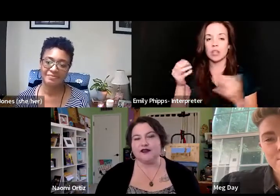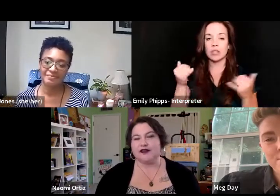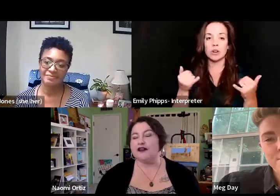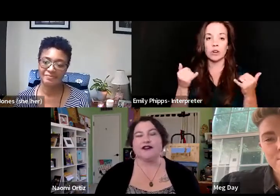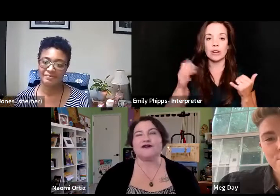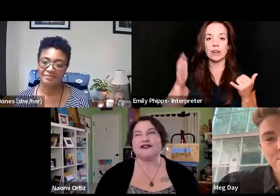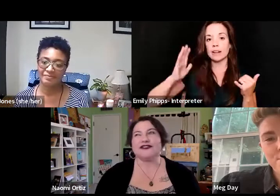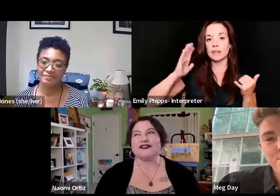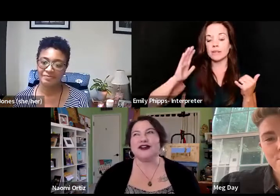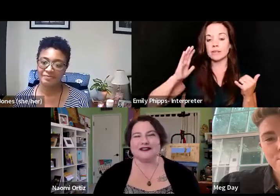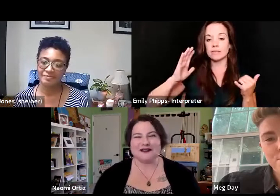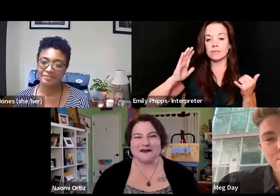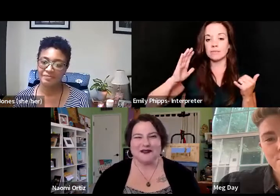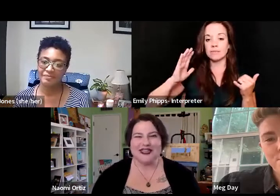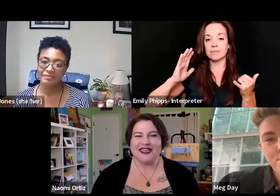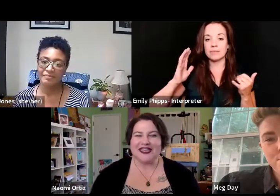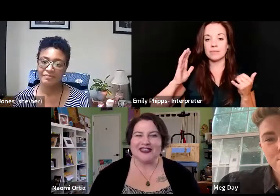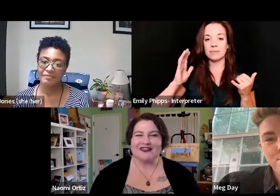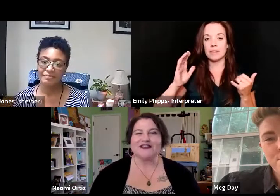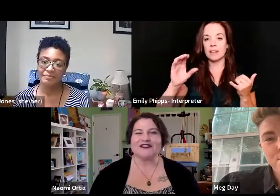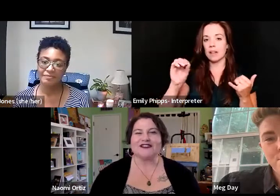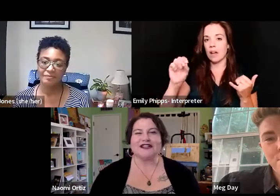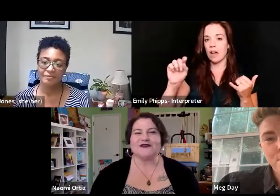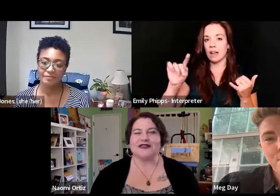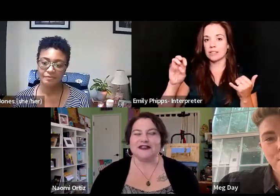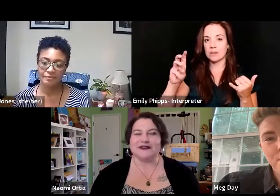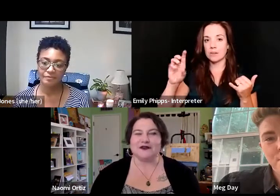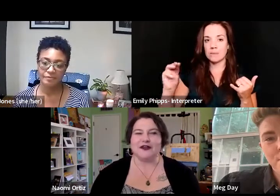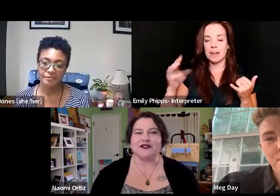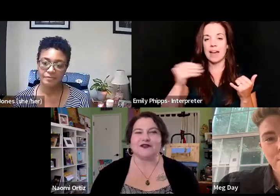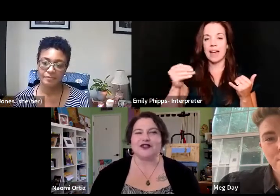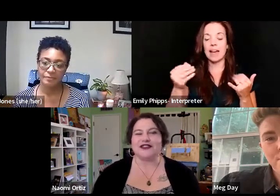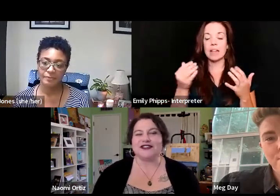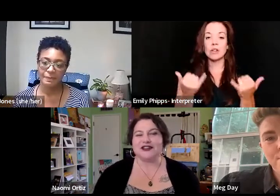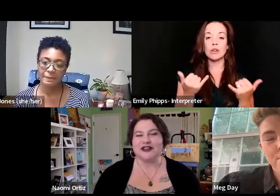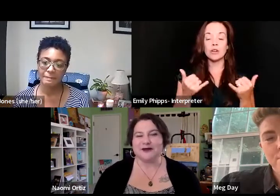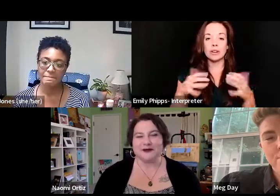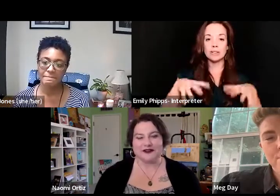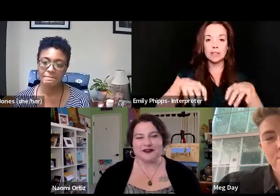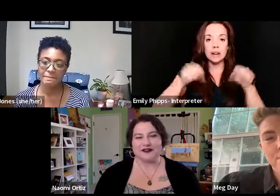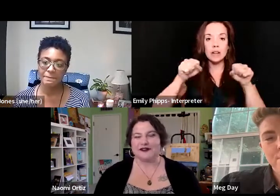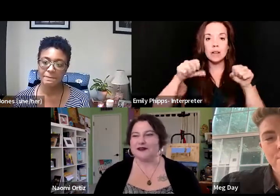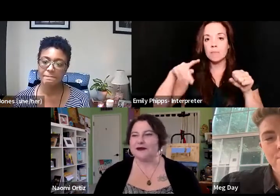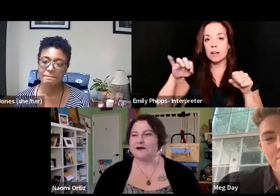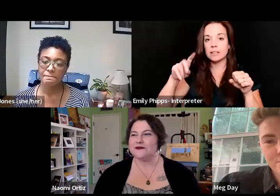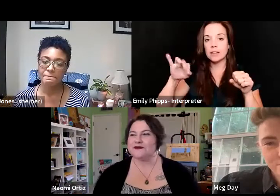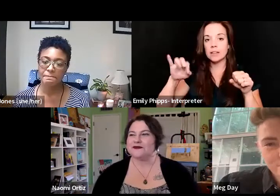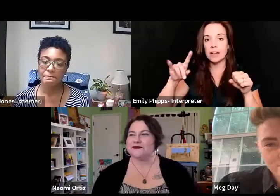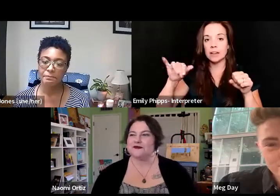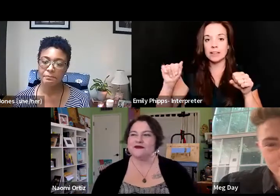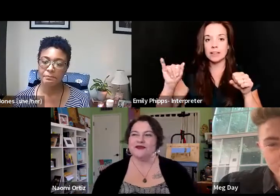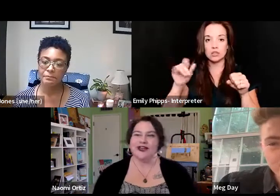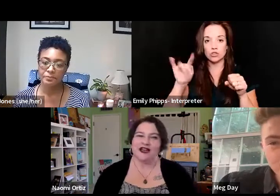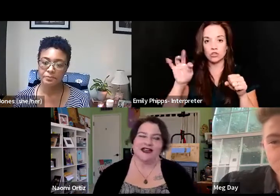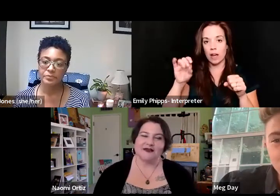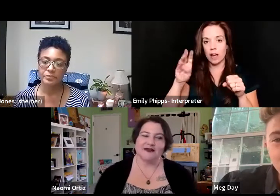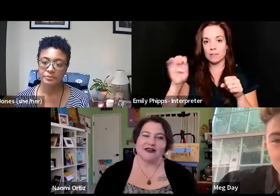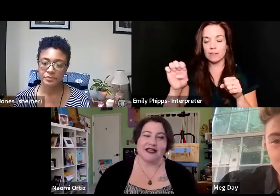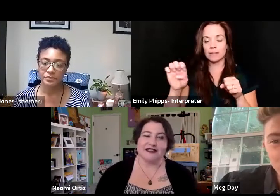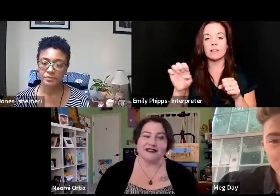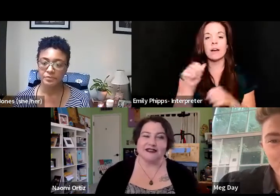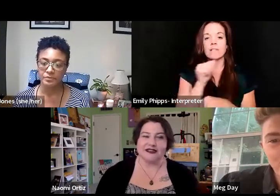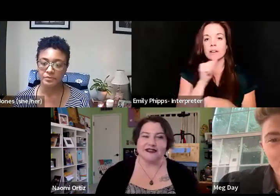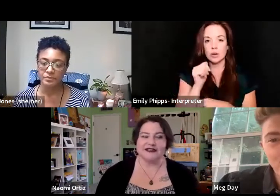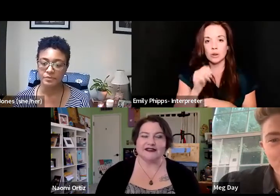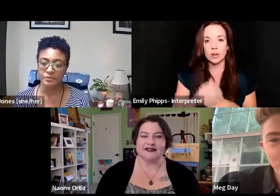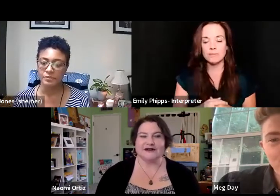the Pasquay or of the A'atam and the current settlement of the Pasquayaki tribe of Arizona. I am